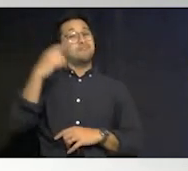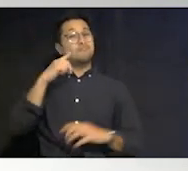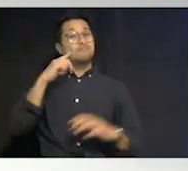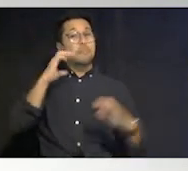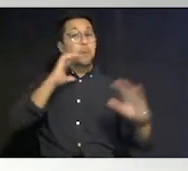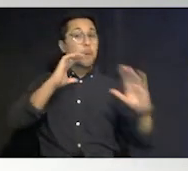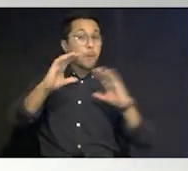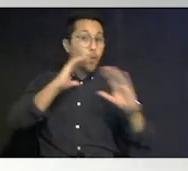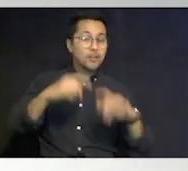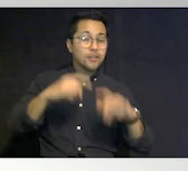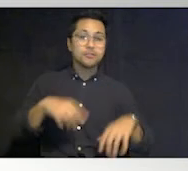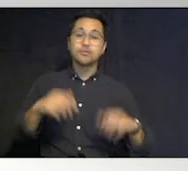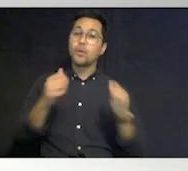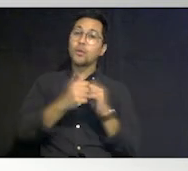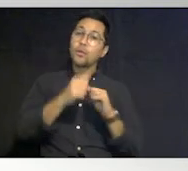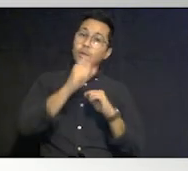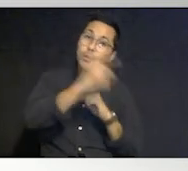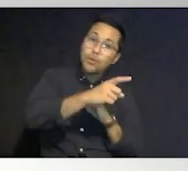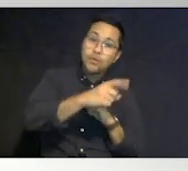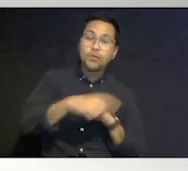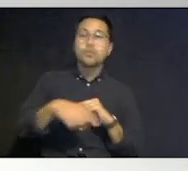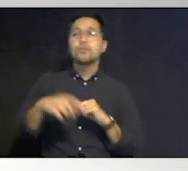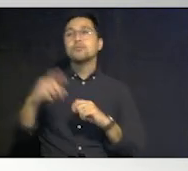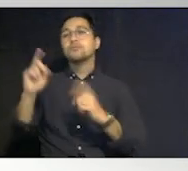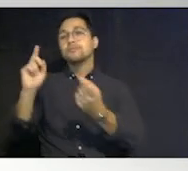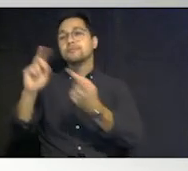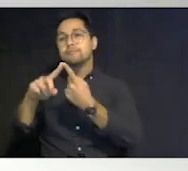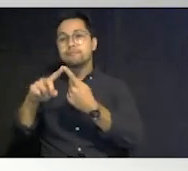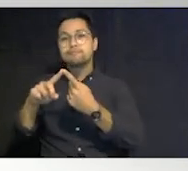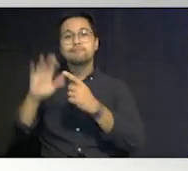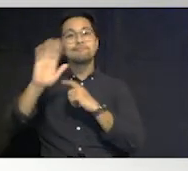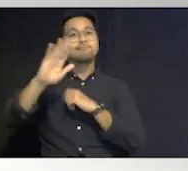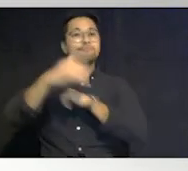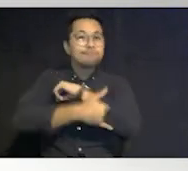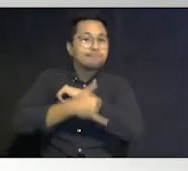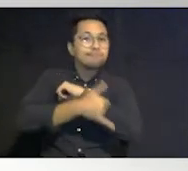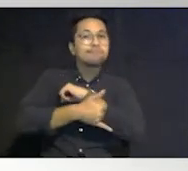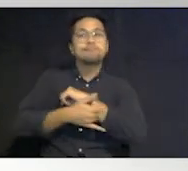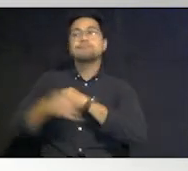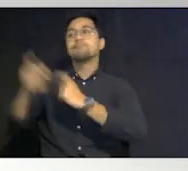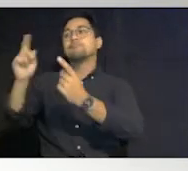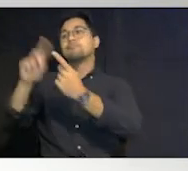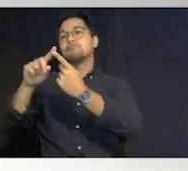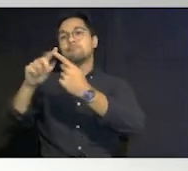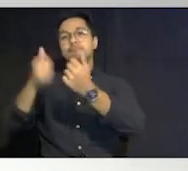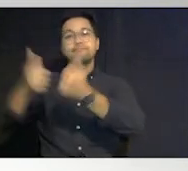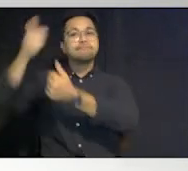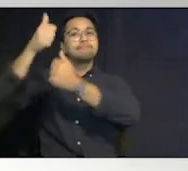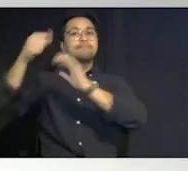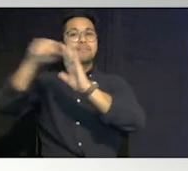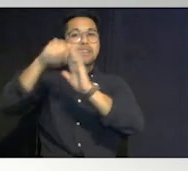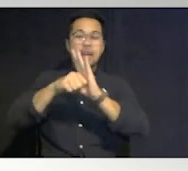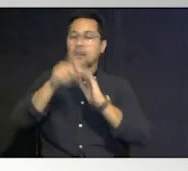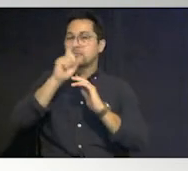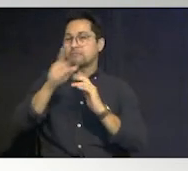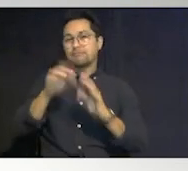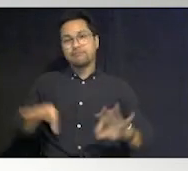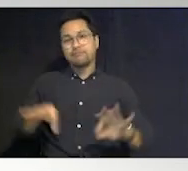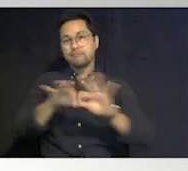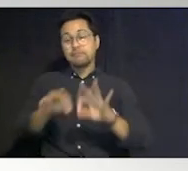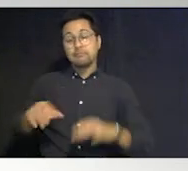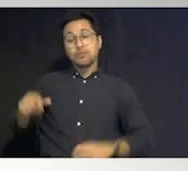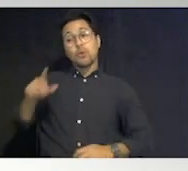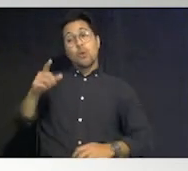from from from you to to the counties to the state is so critical and you know at